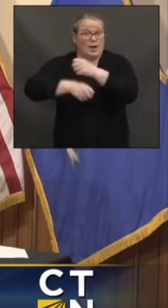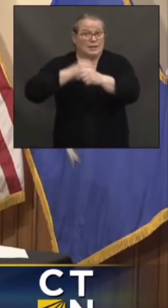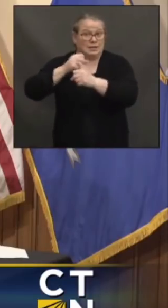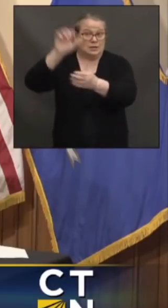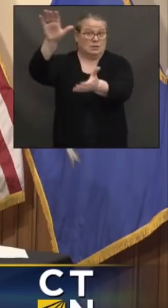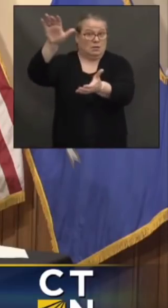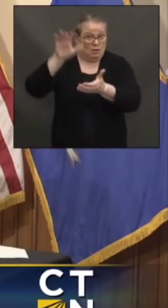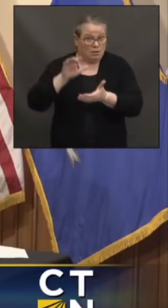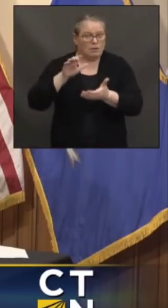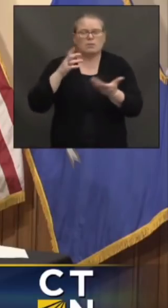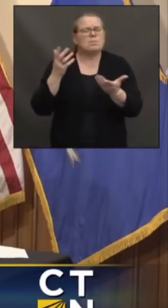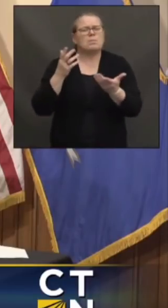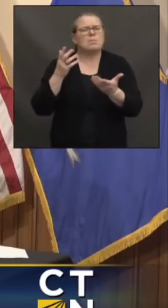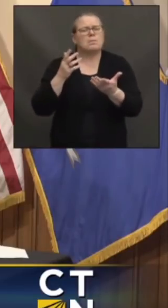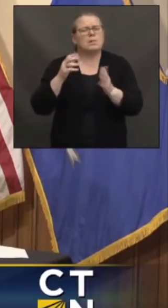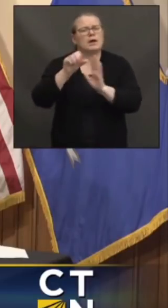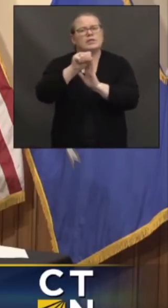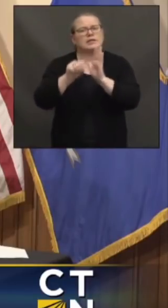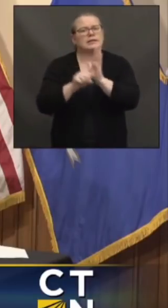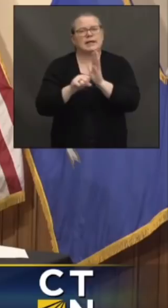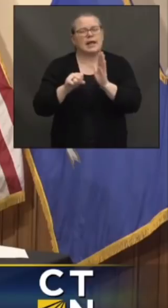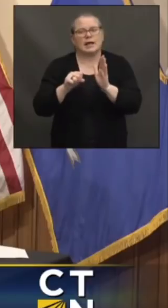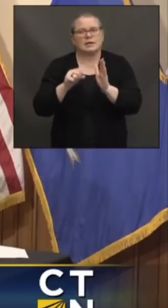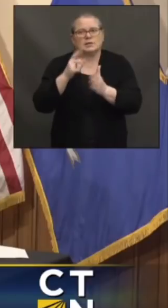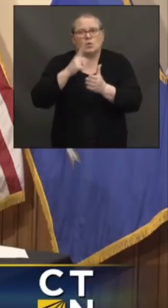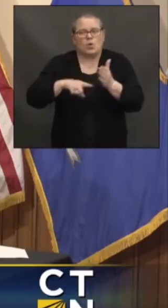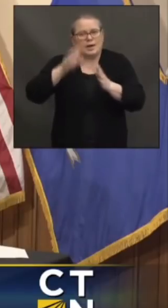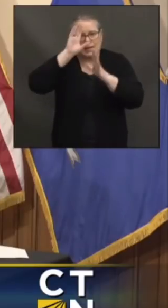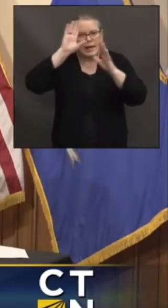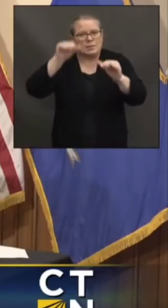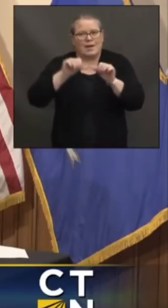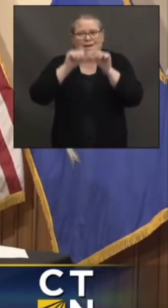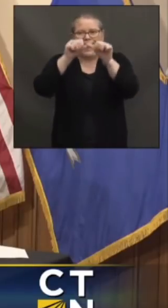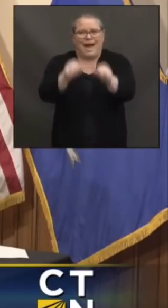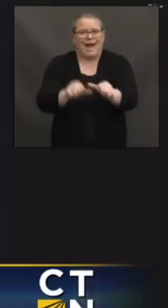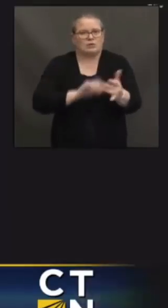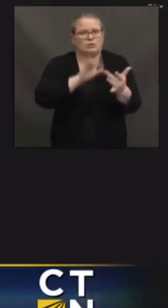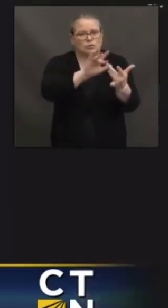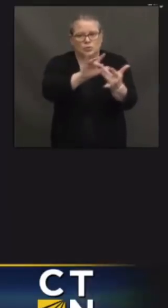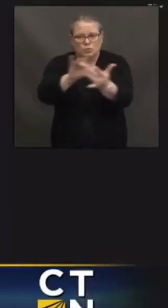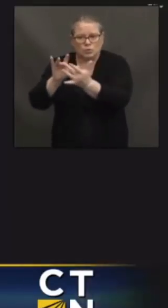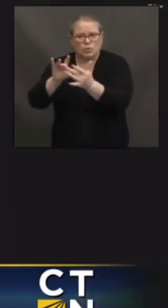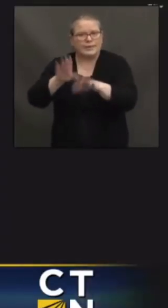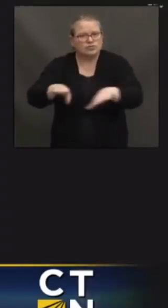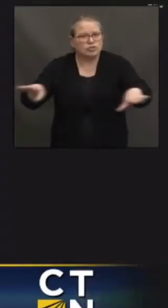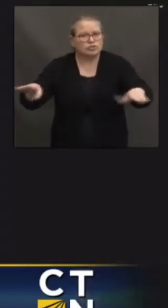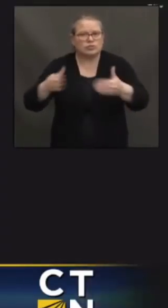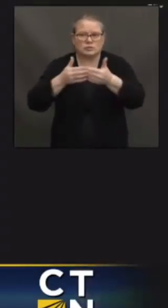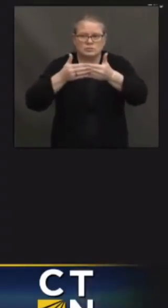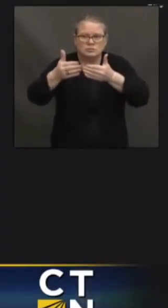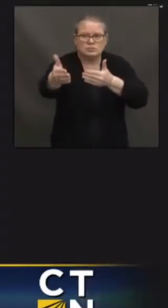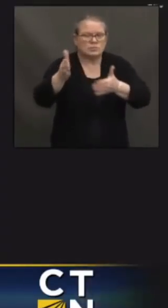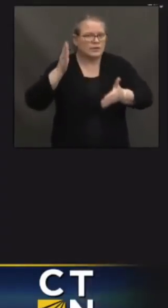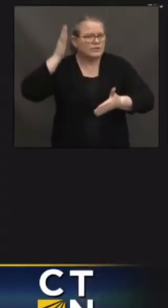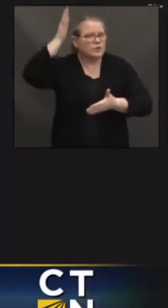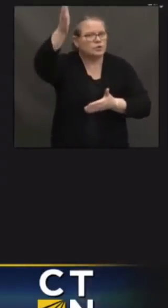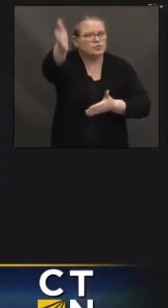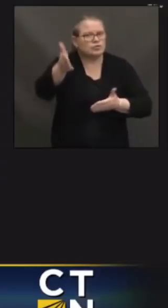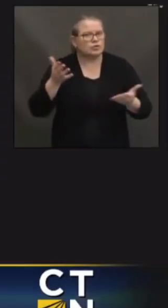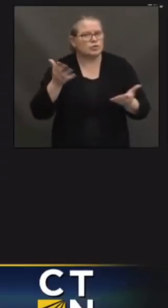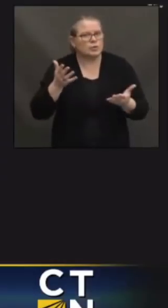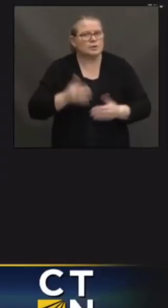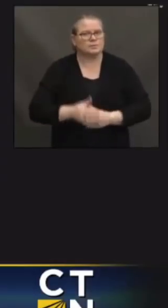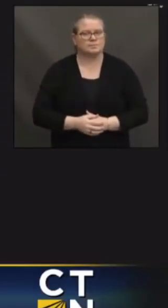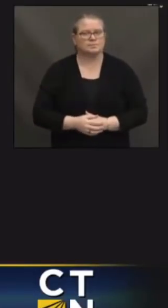to reach out to these children? Well, the good news is that the education dollars can